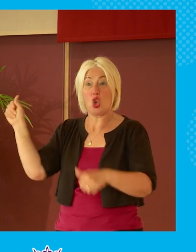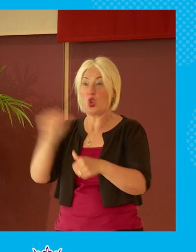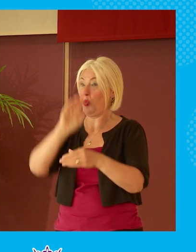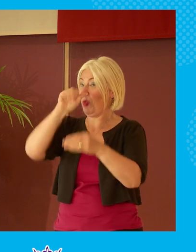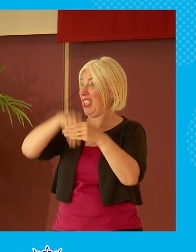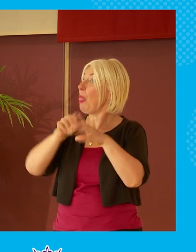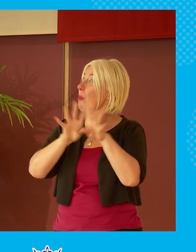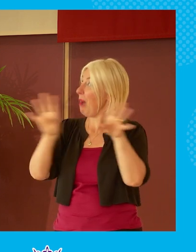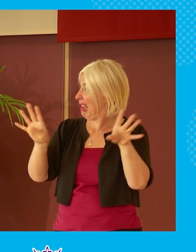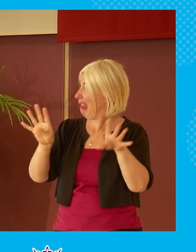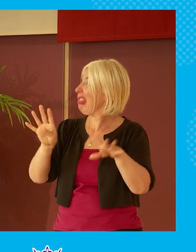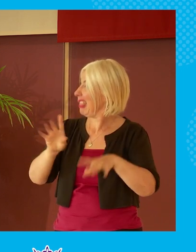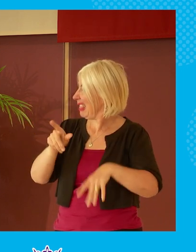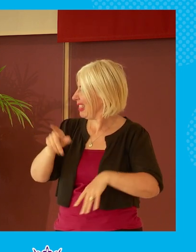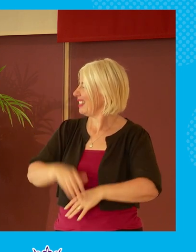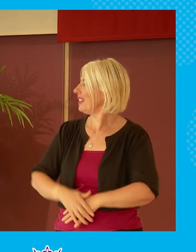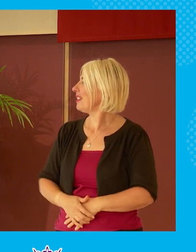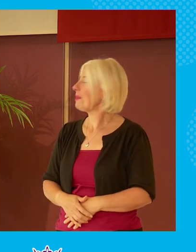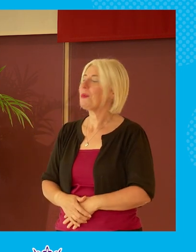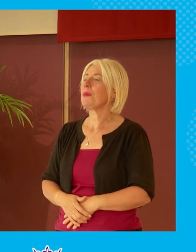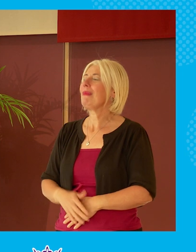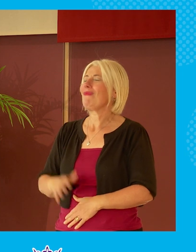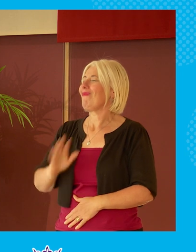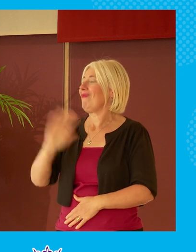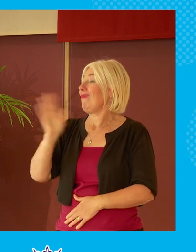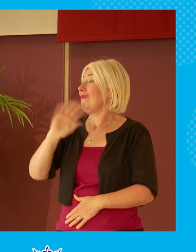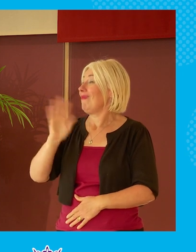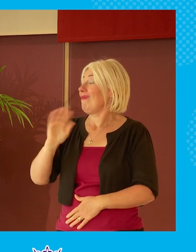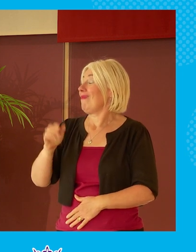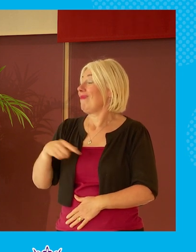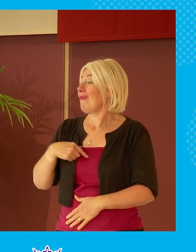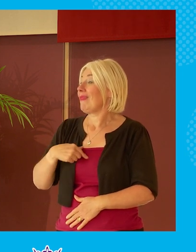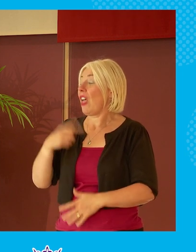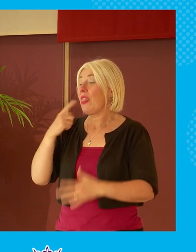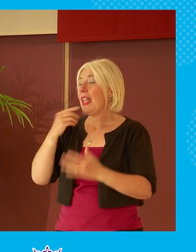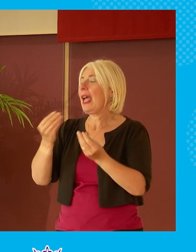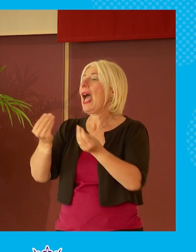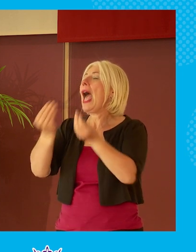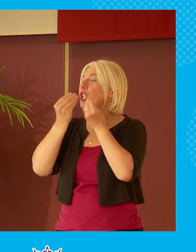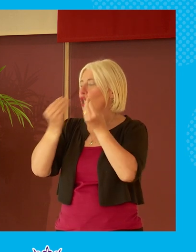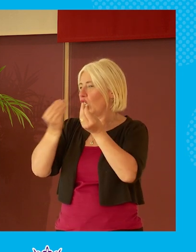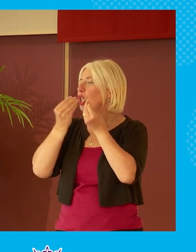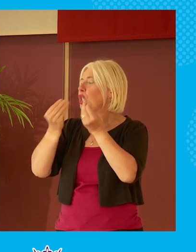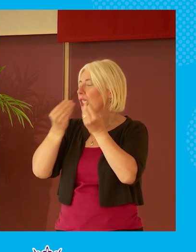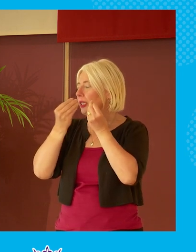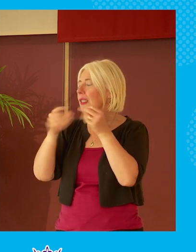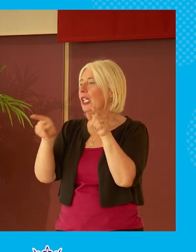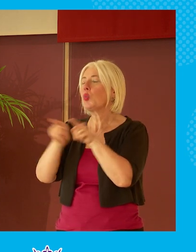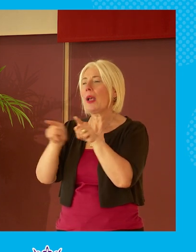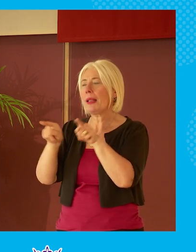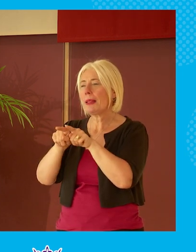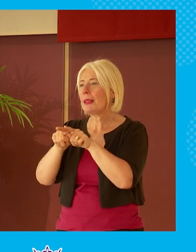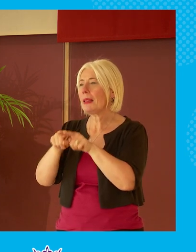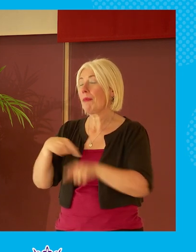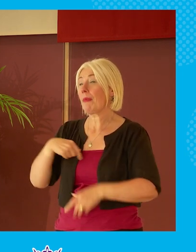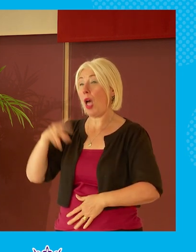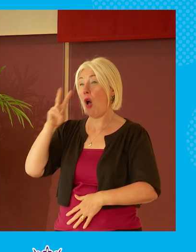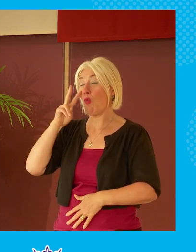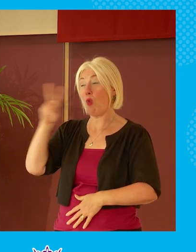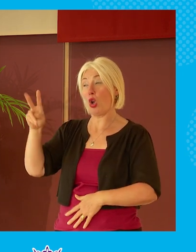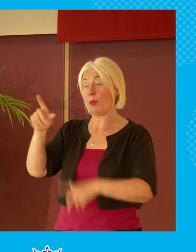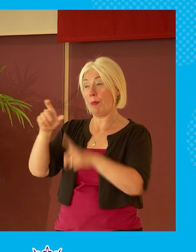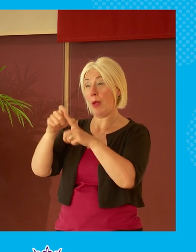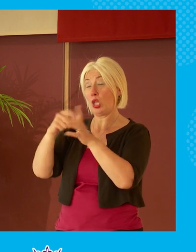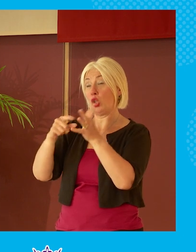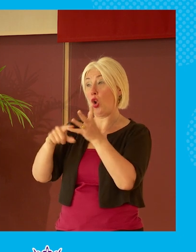but it is it is i think that's frightening i do think there's an education uh thing about it i mean i've watched one of my daughters